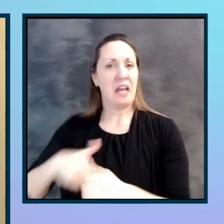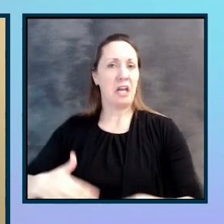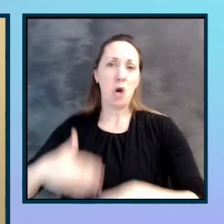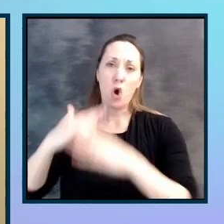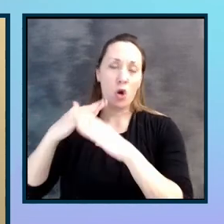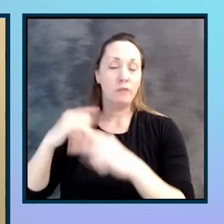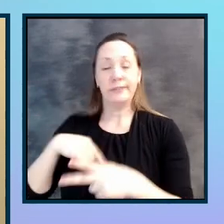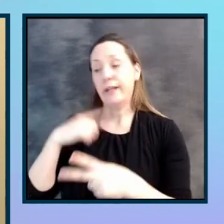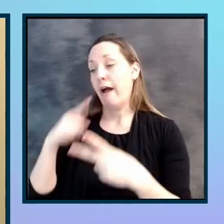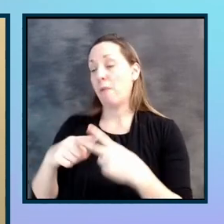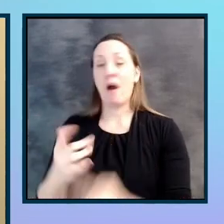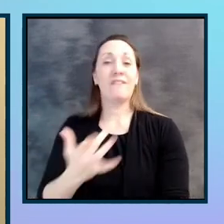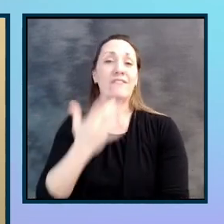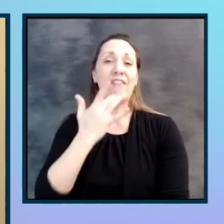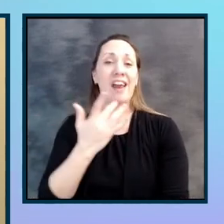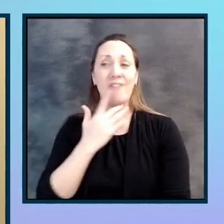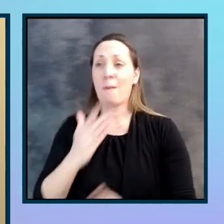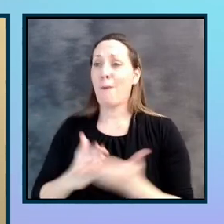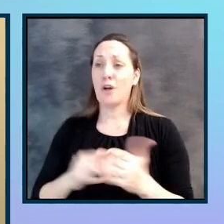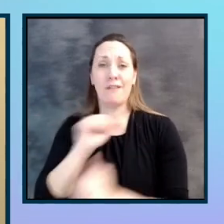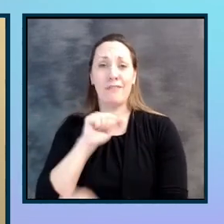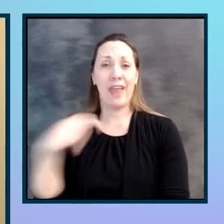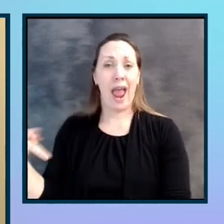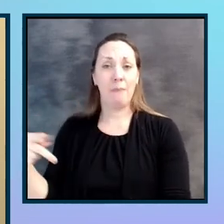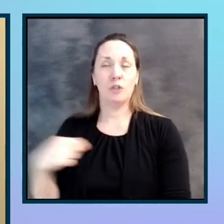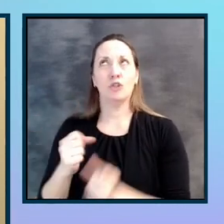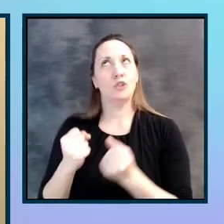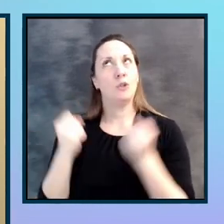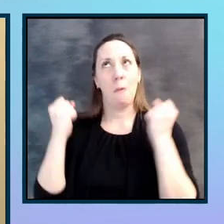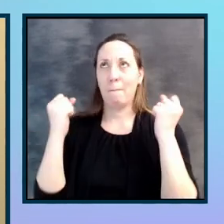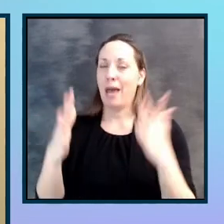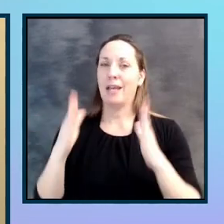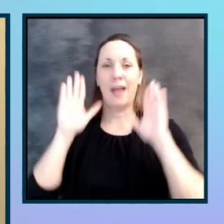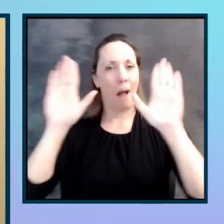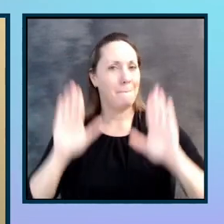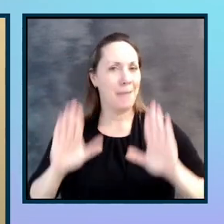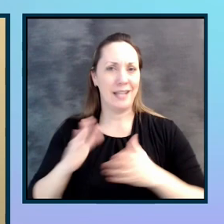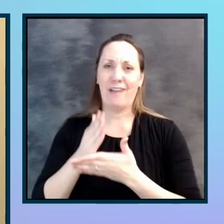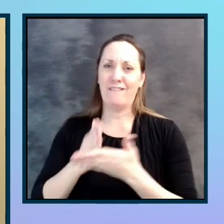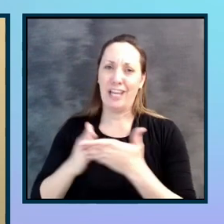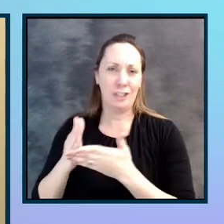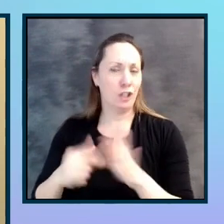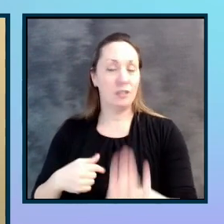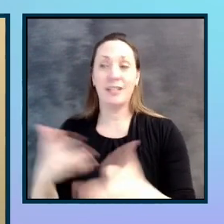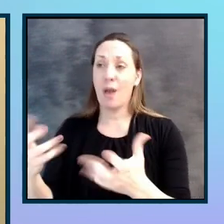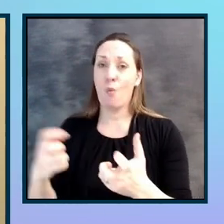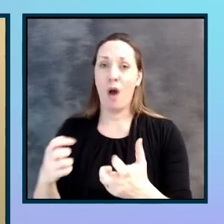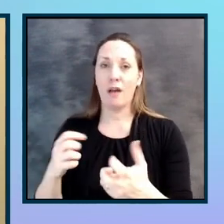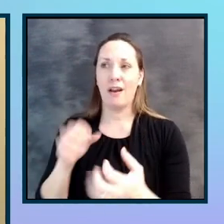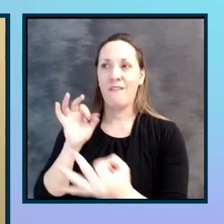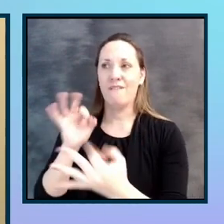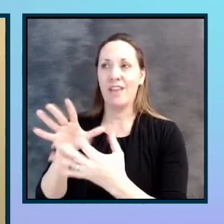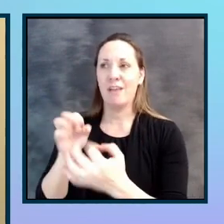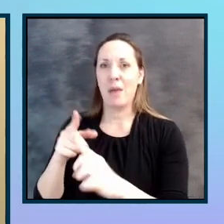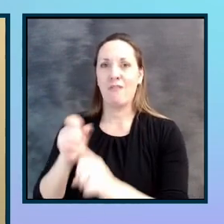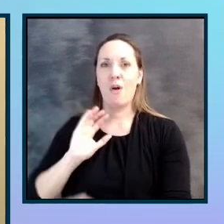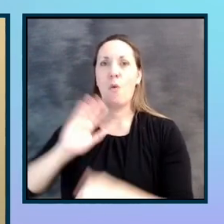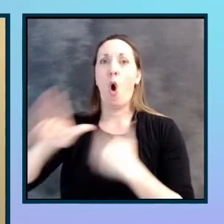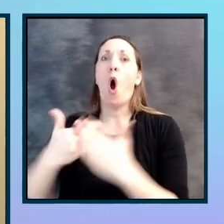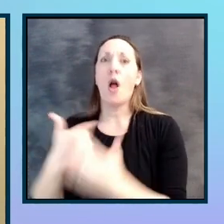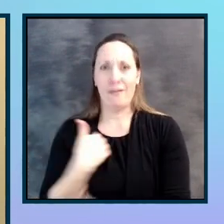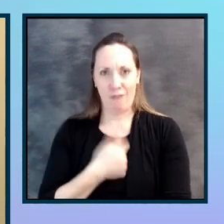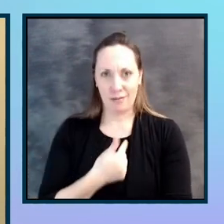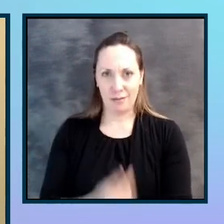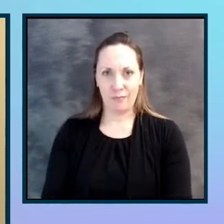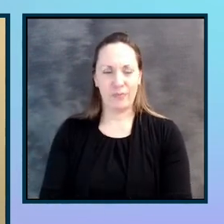features. The app is so, it's got so many amazing features. They wanted feedback from all of us, Nick. What were some of your